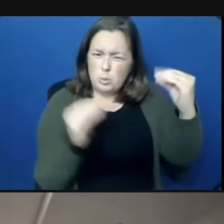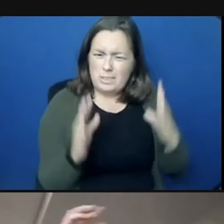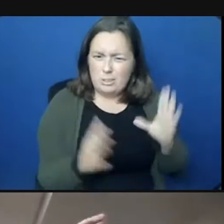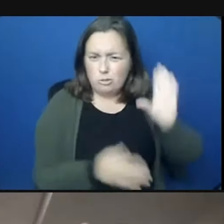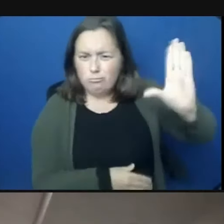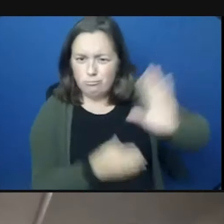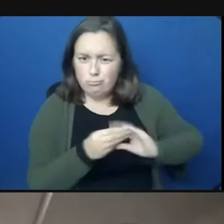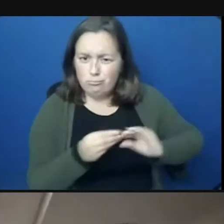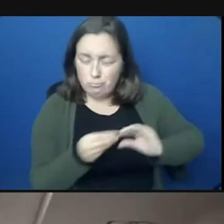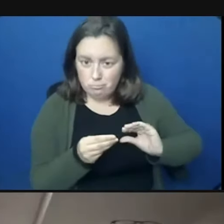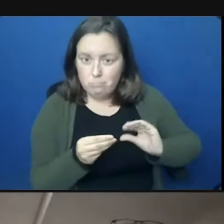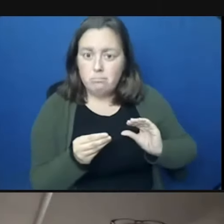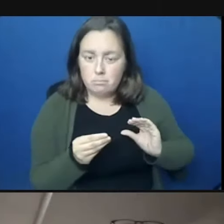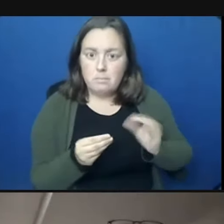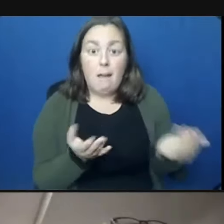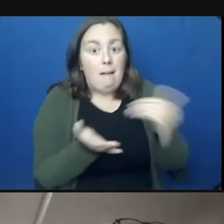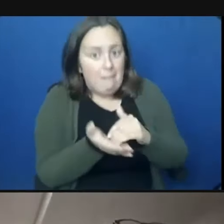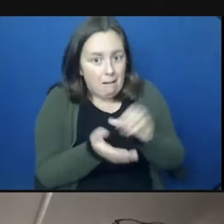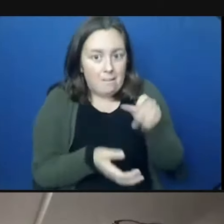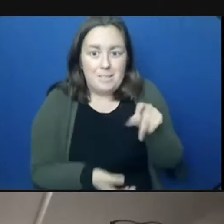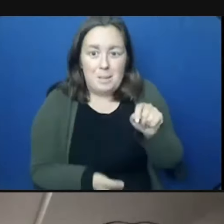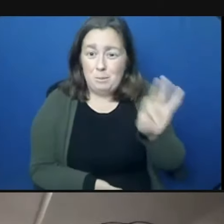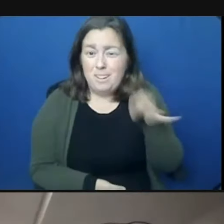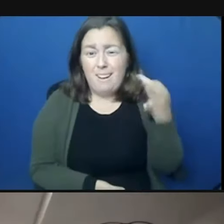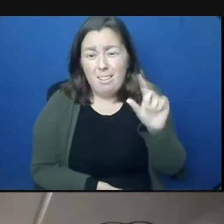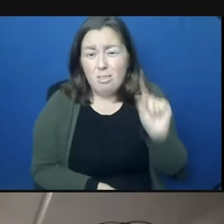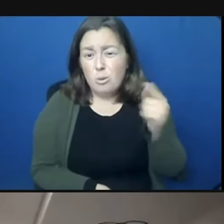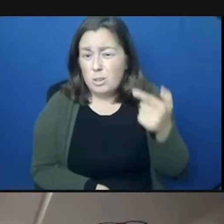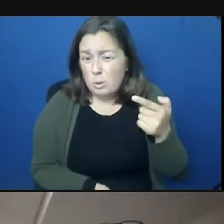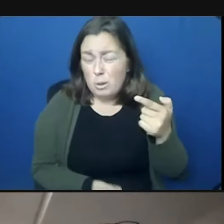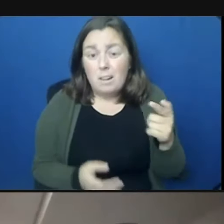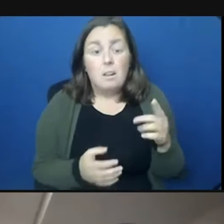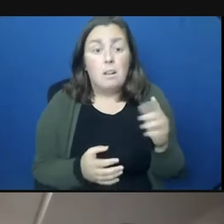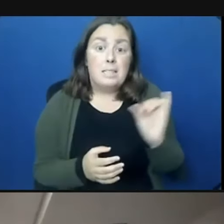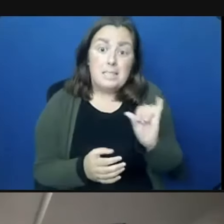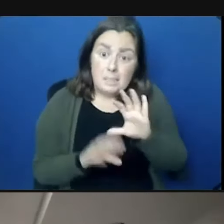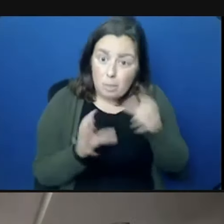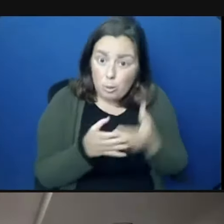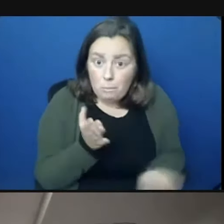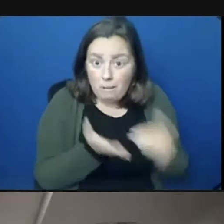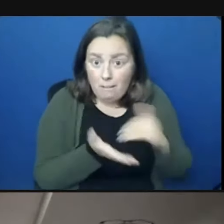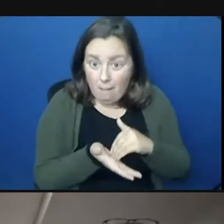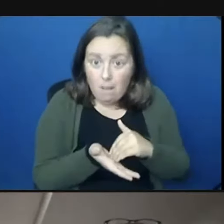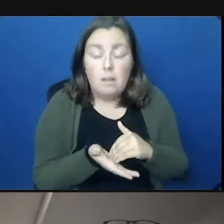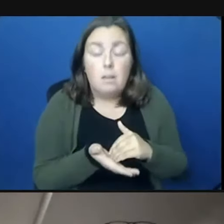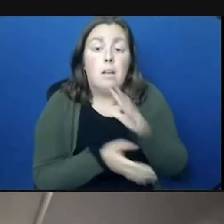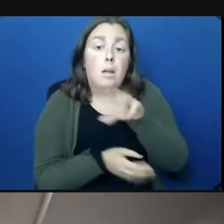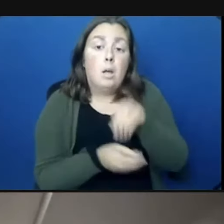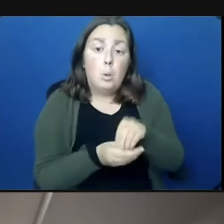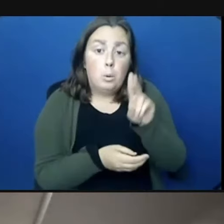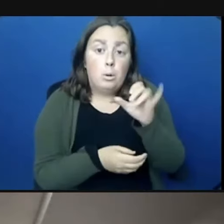again on September 9, 2021, a similar group of teachers was present again, including the union present.